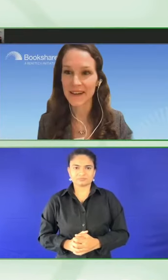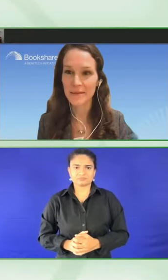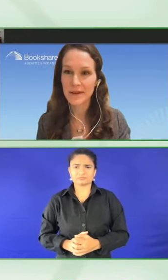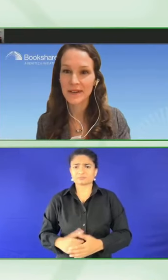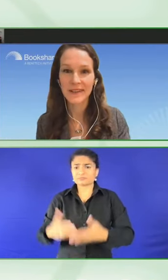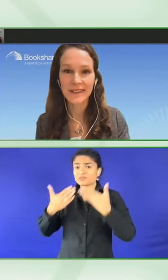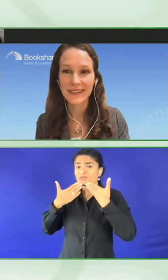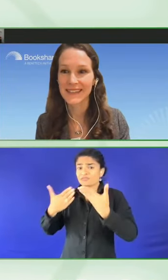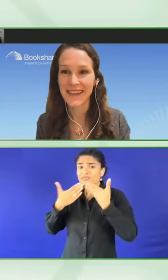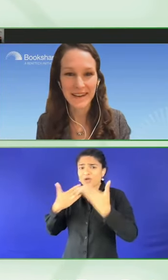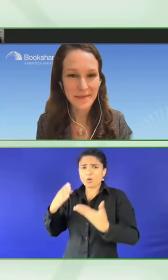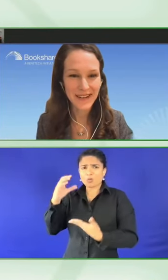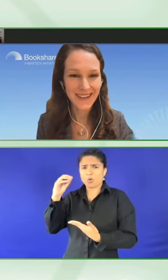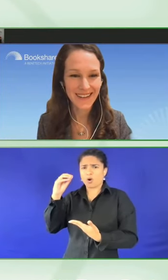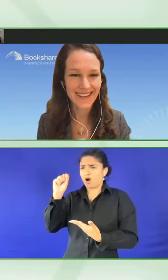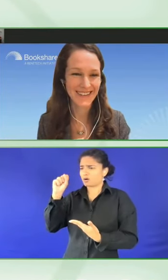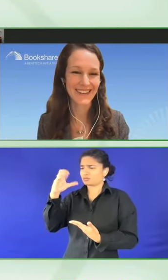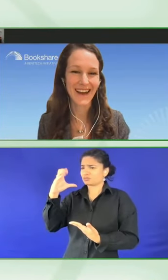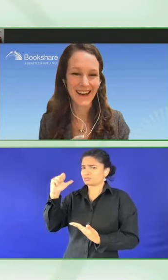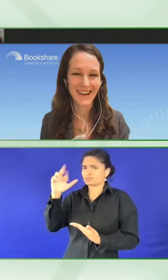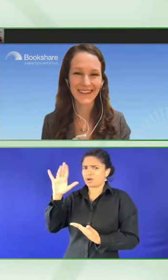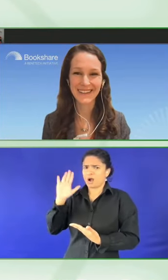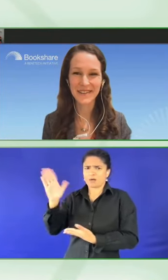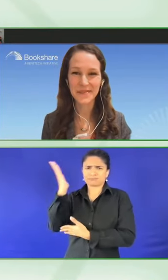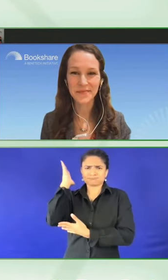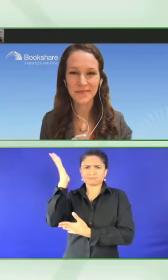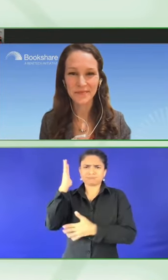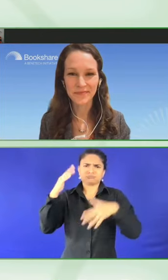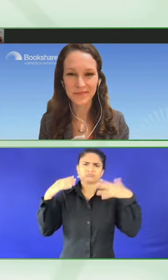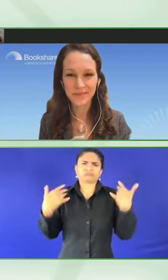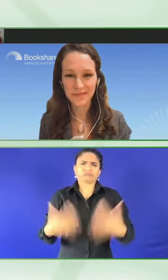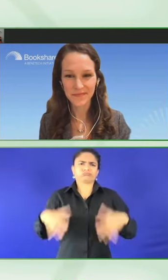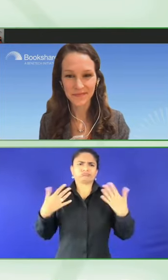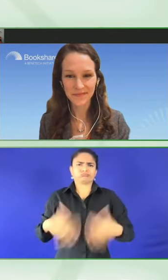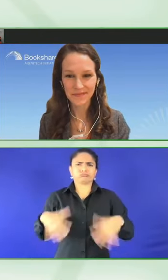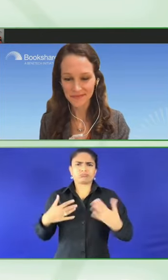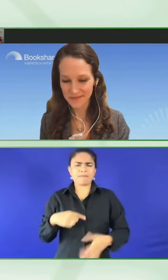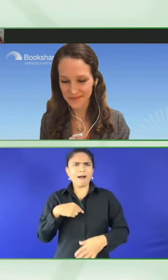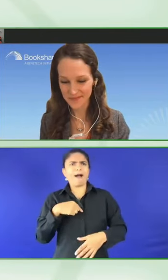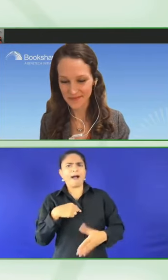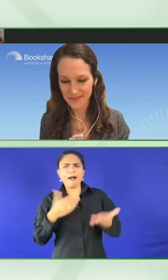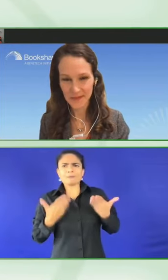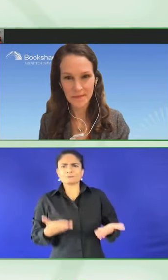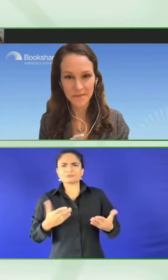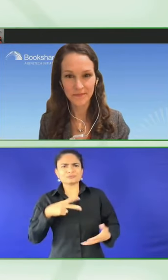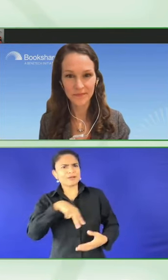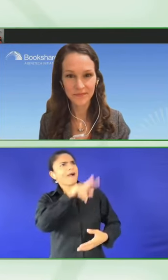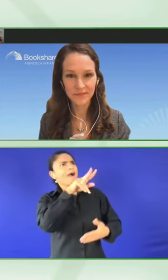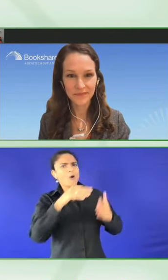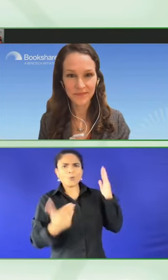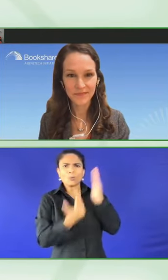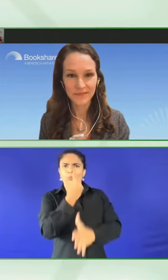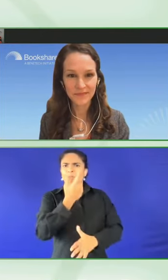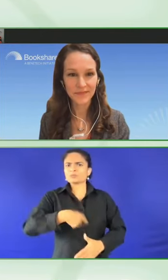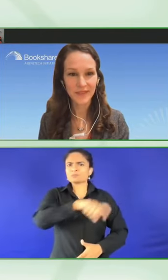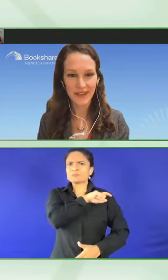I am. Hey, Alana. Yes, I am. Great to see you and hear you. Hi. Okay. Your four minutes start now.